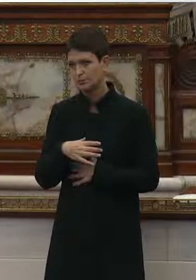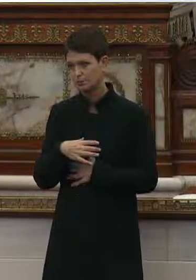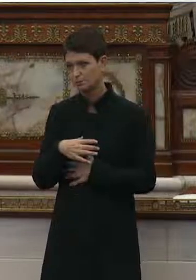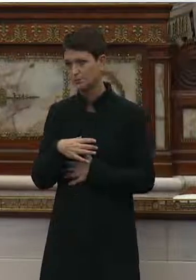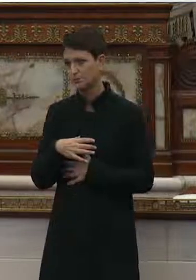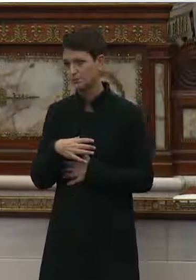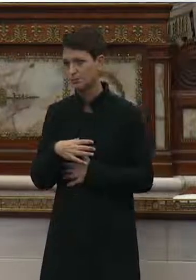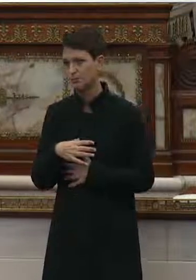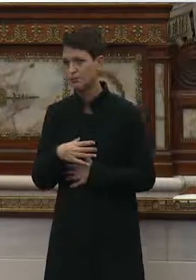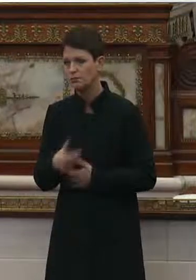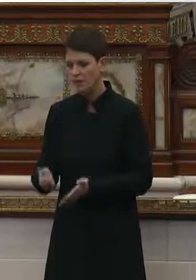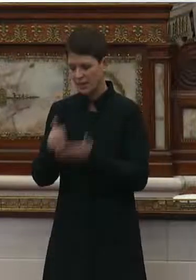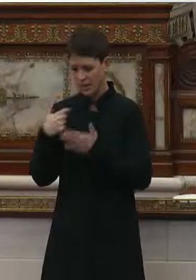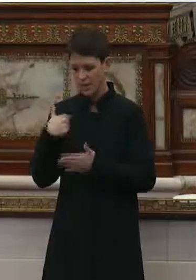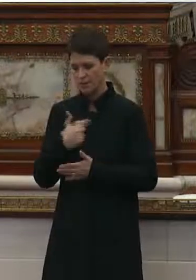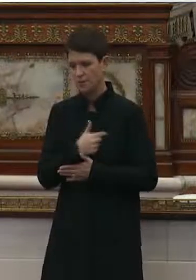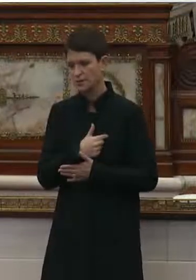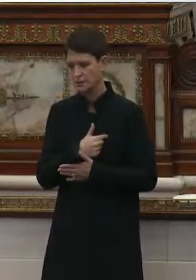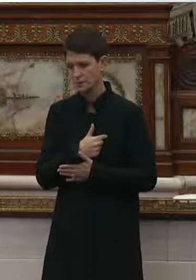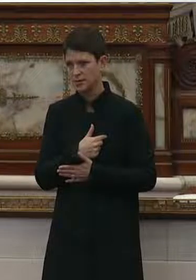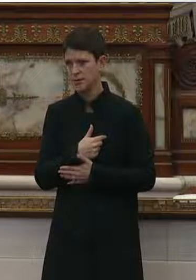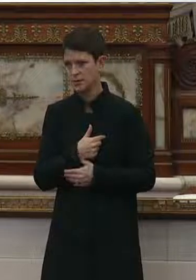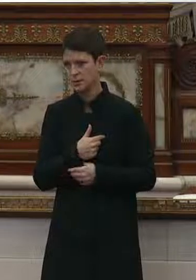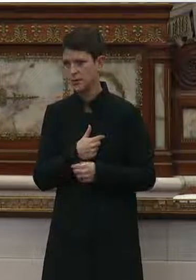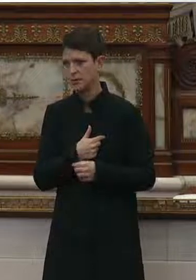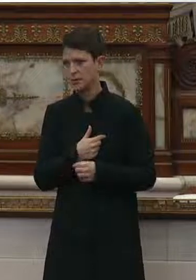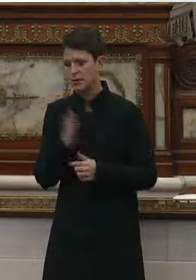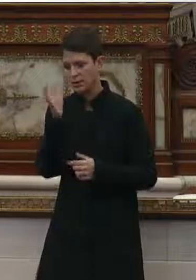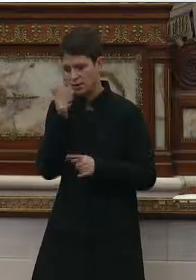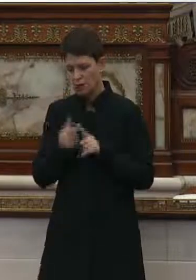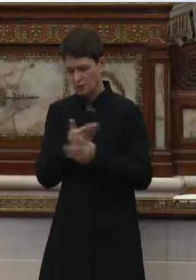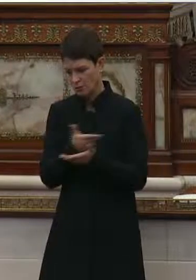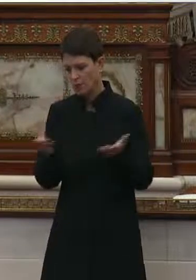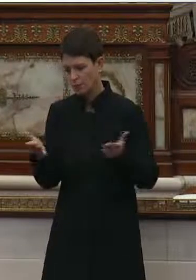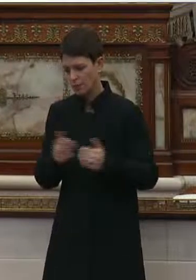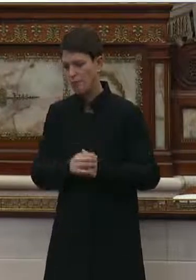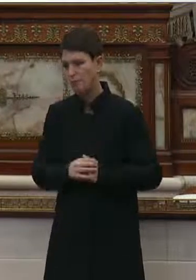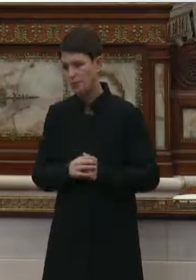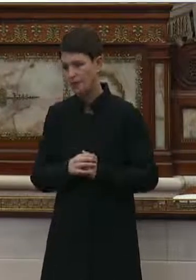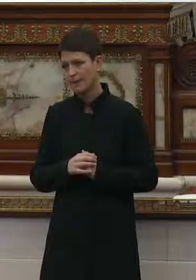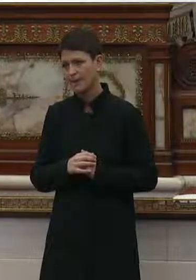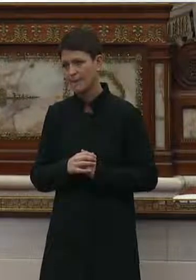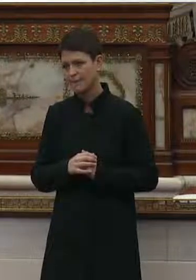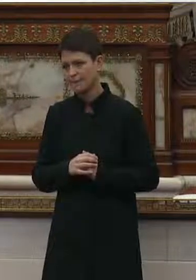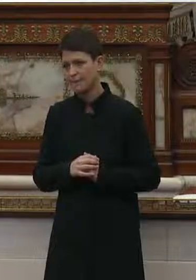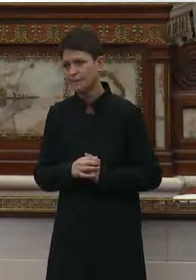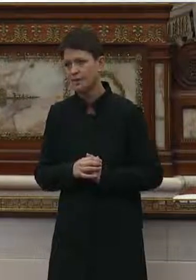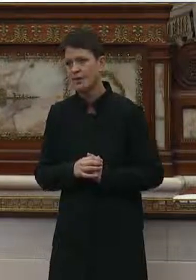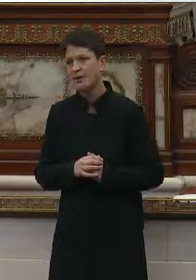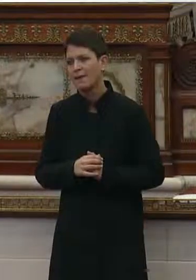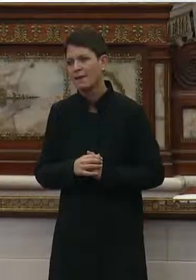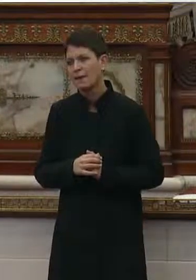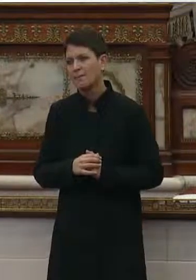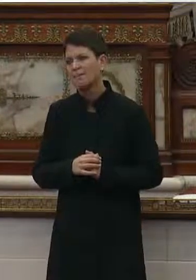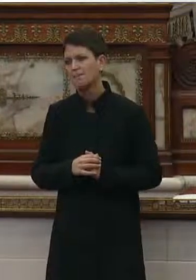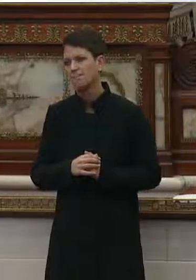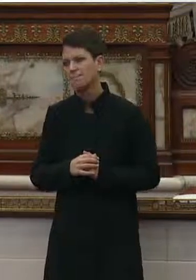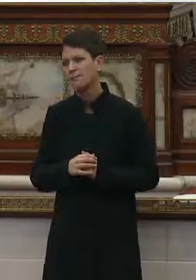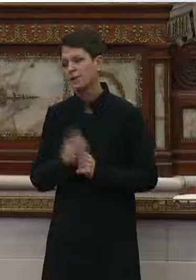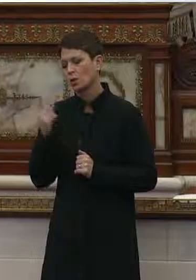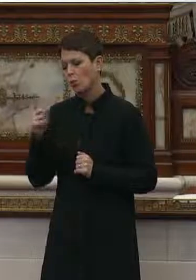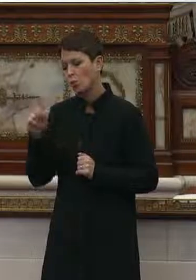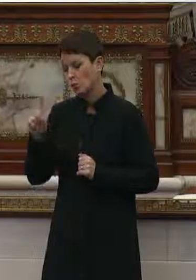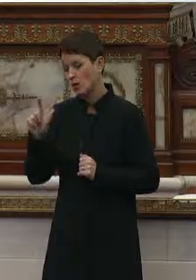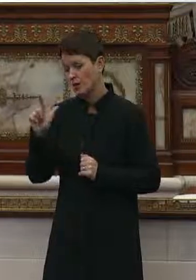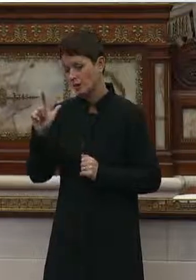it helped a lot to have to hear from all of you. In part, one of the laws